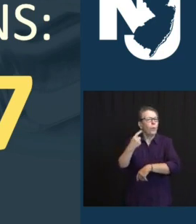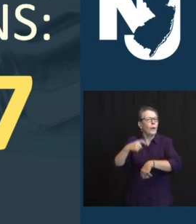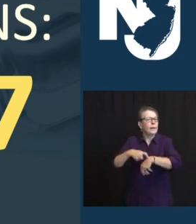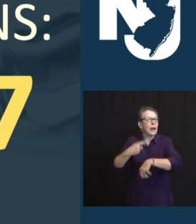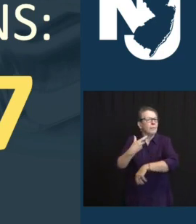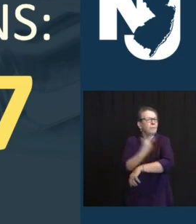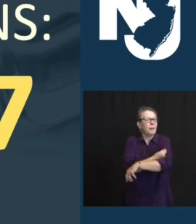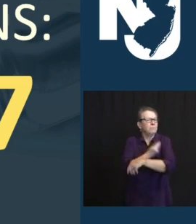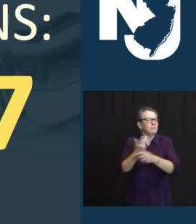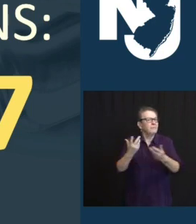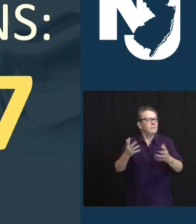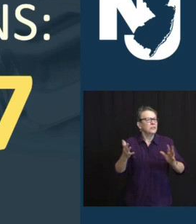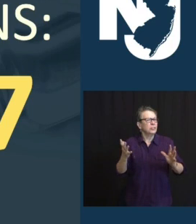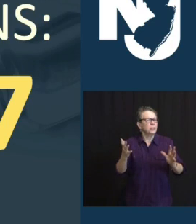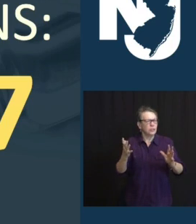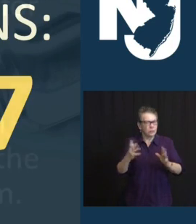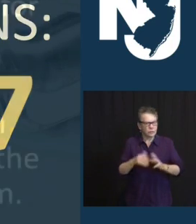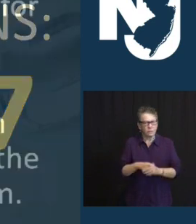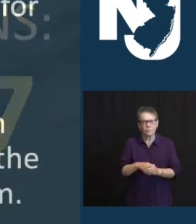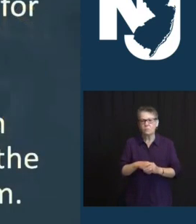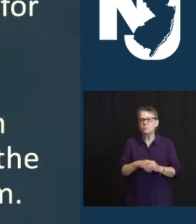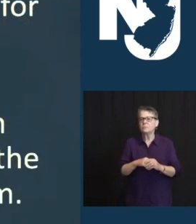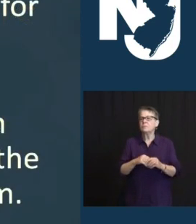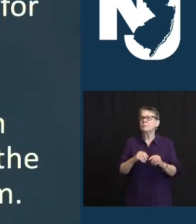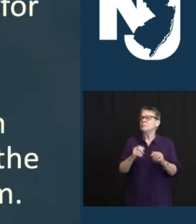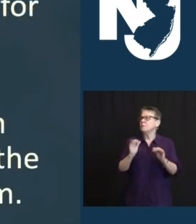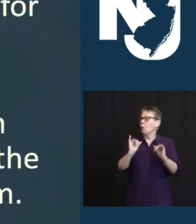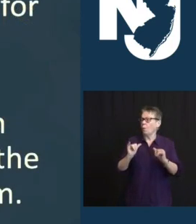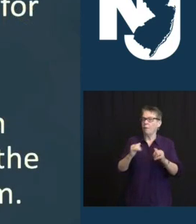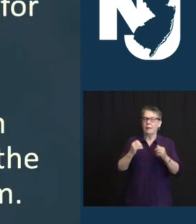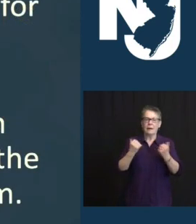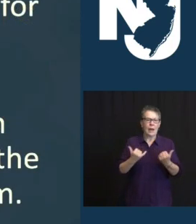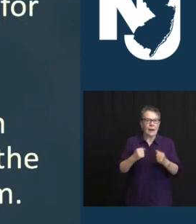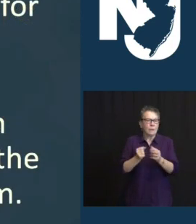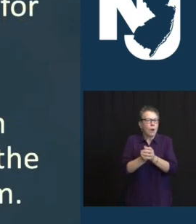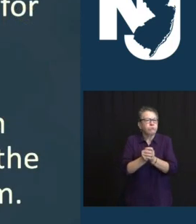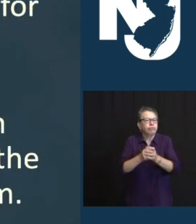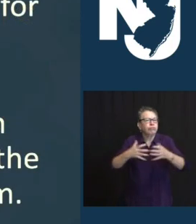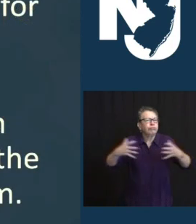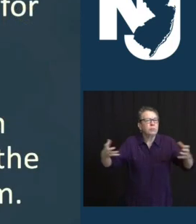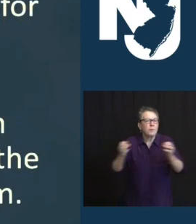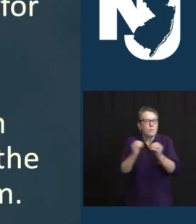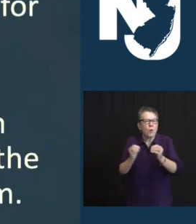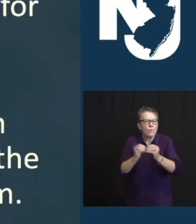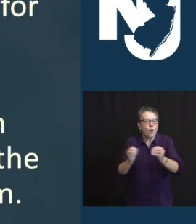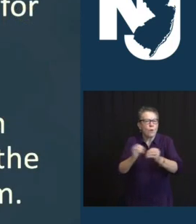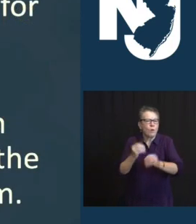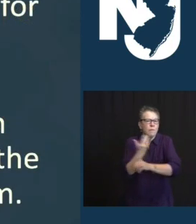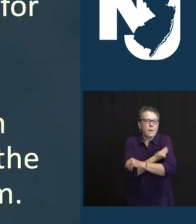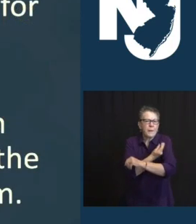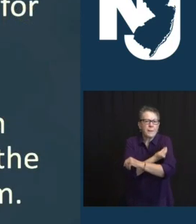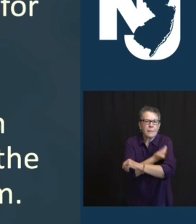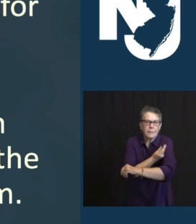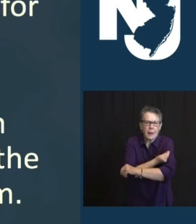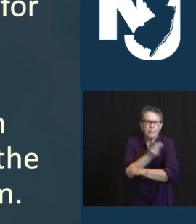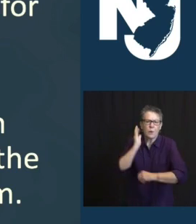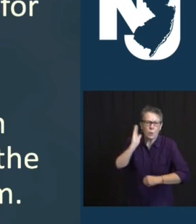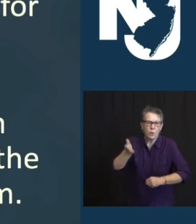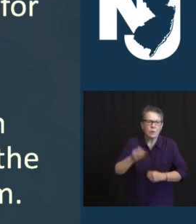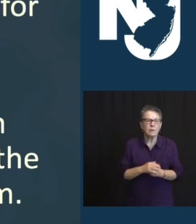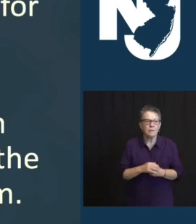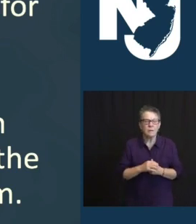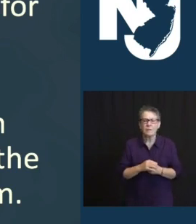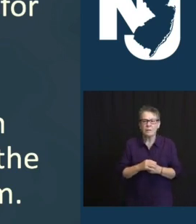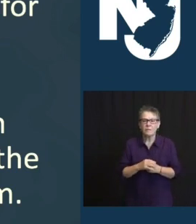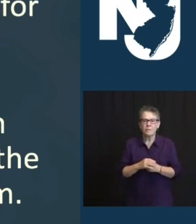OUR NUMBERS GROW. AS I ANNOUNCED LAST WEEK, WE'RE ANTICIPATING ROUGHLY 70,000 DOSES, AS OF LAST NIGHT